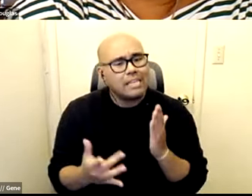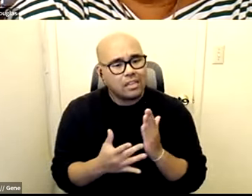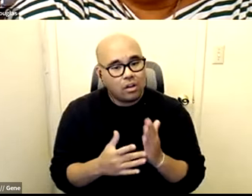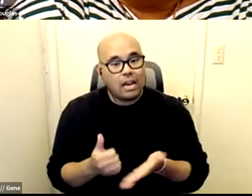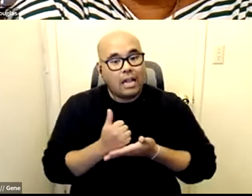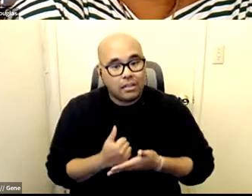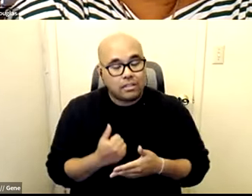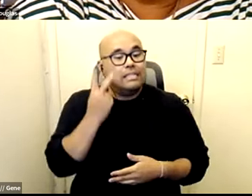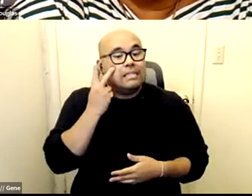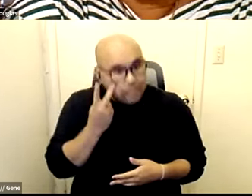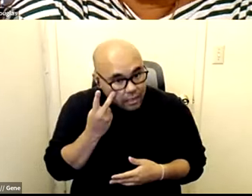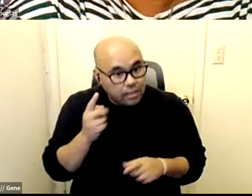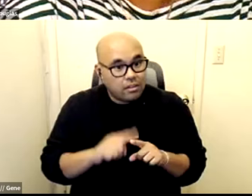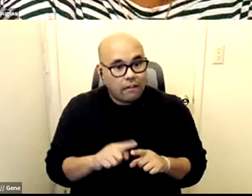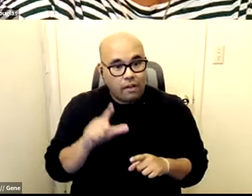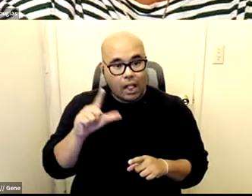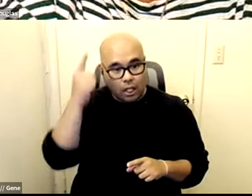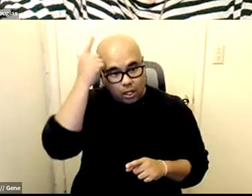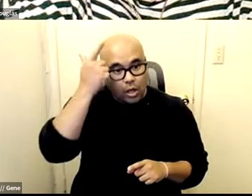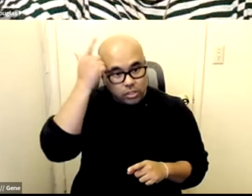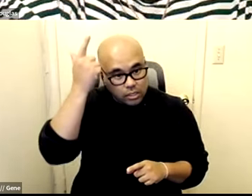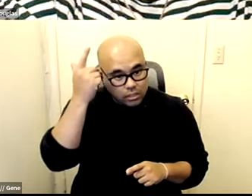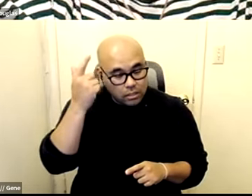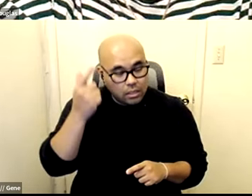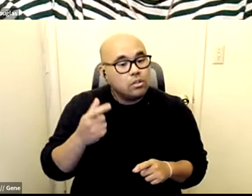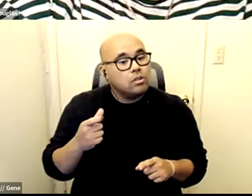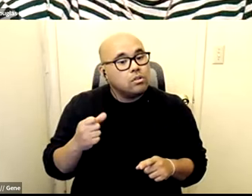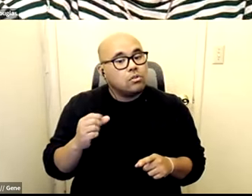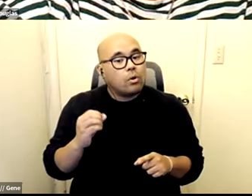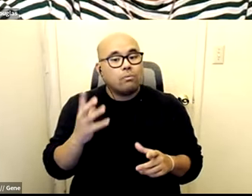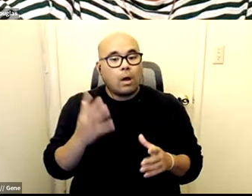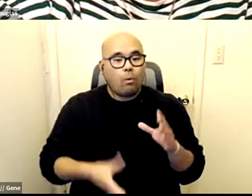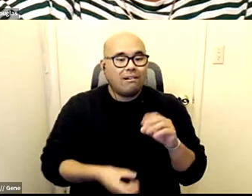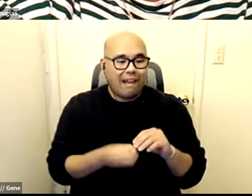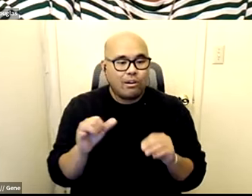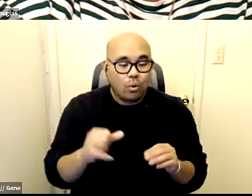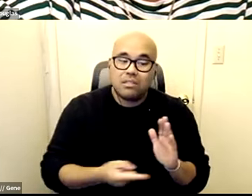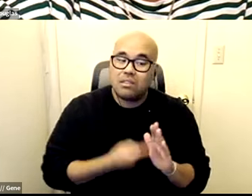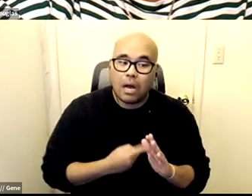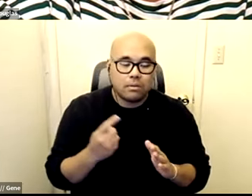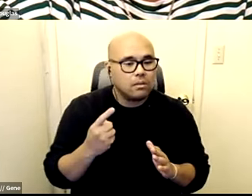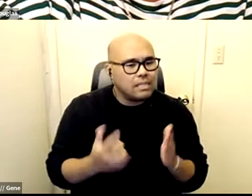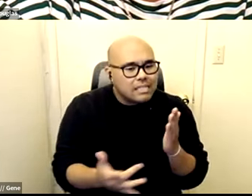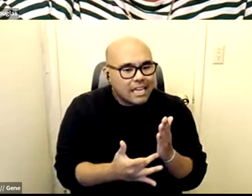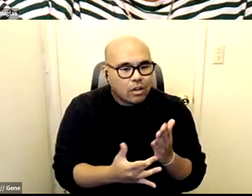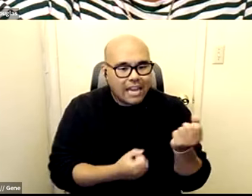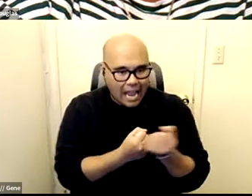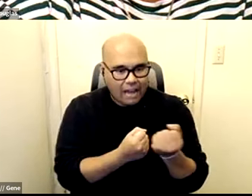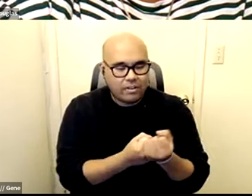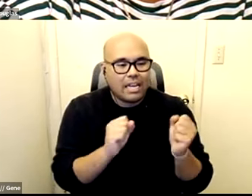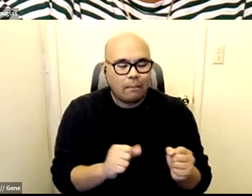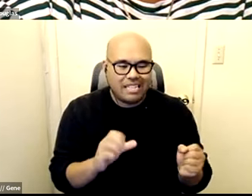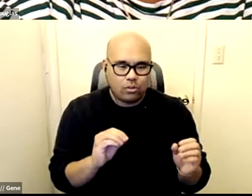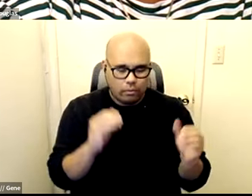those logics too and so i think that's just the thing that i want to add is like sometimes i think technology advocacy can get so